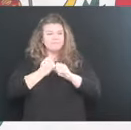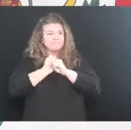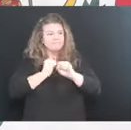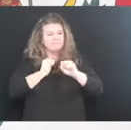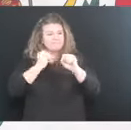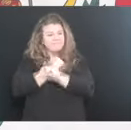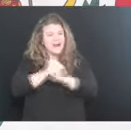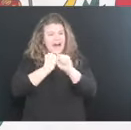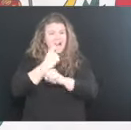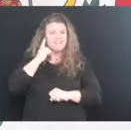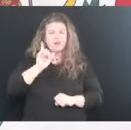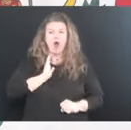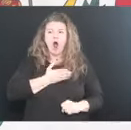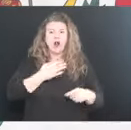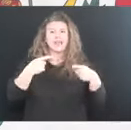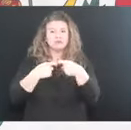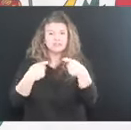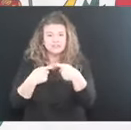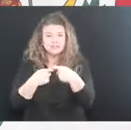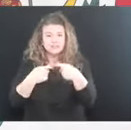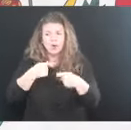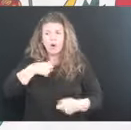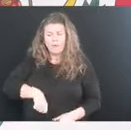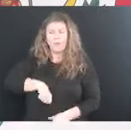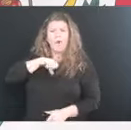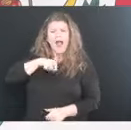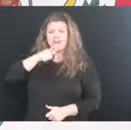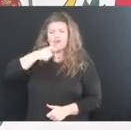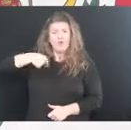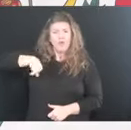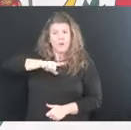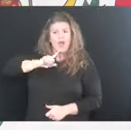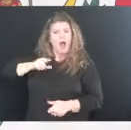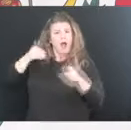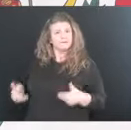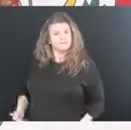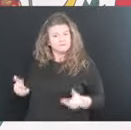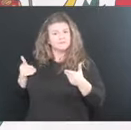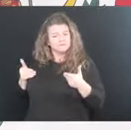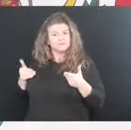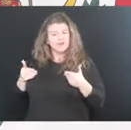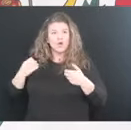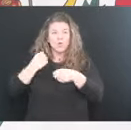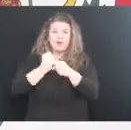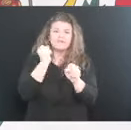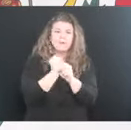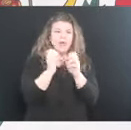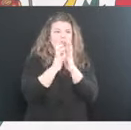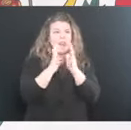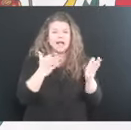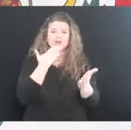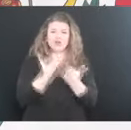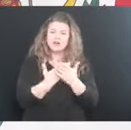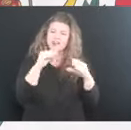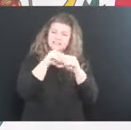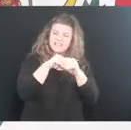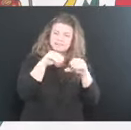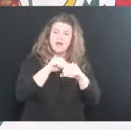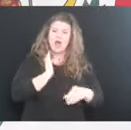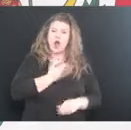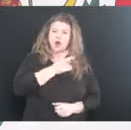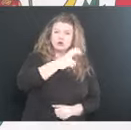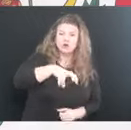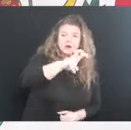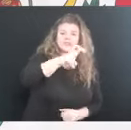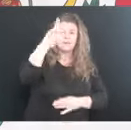and, and been proud of who we are in a lot of ways there. We made historic investments in tourism and broadband,